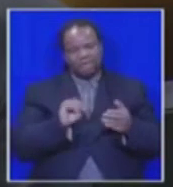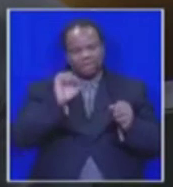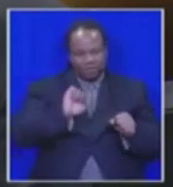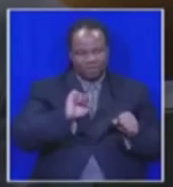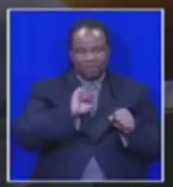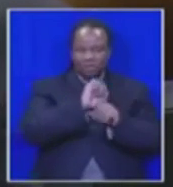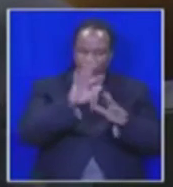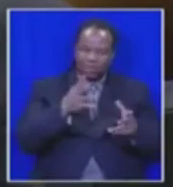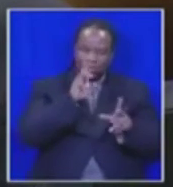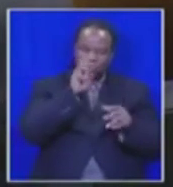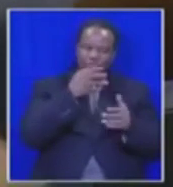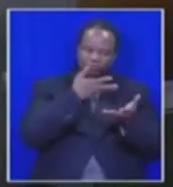situation. Thank you, Speaker. Thank